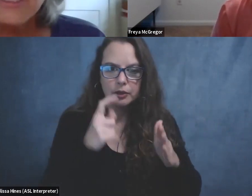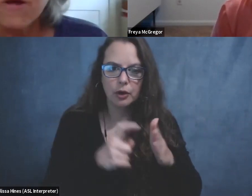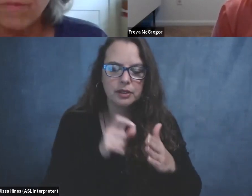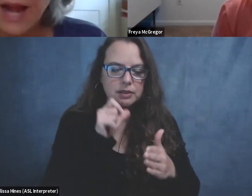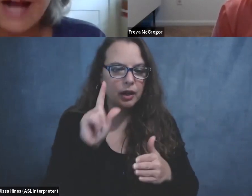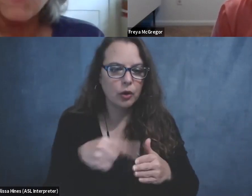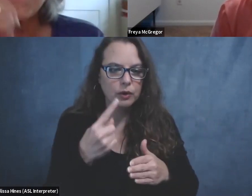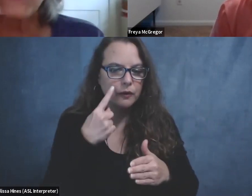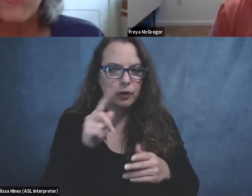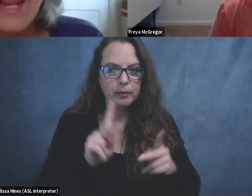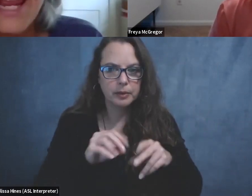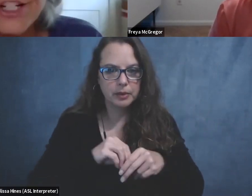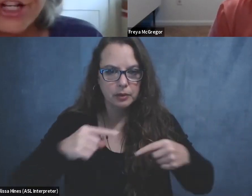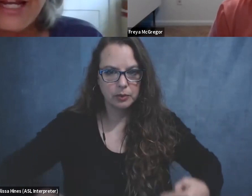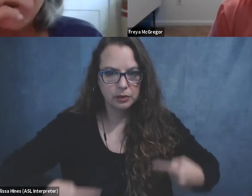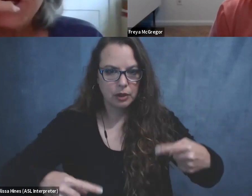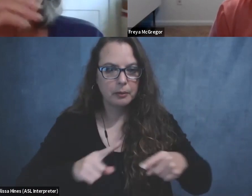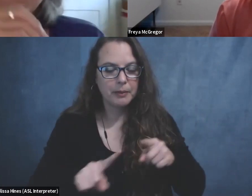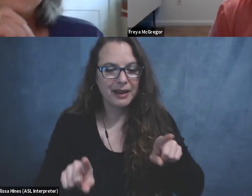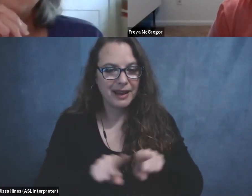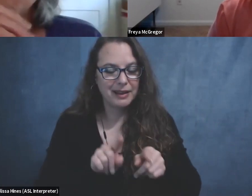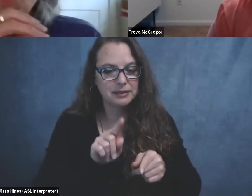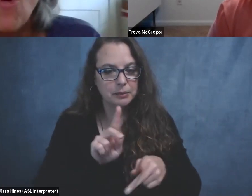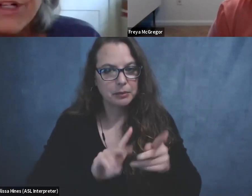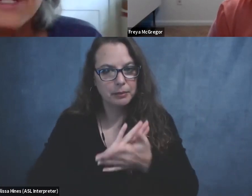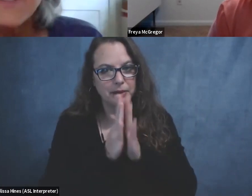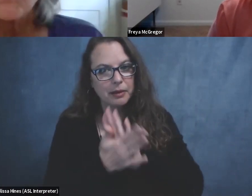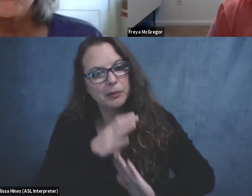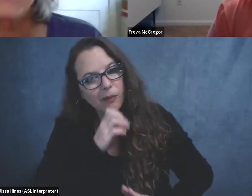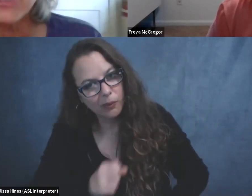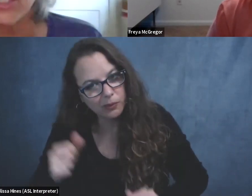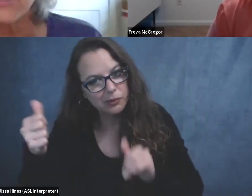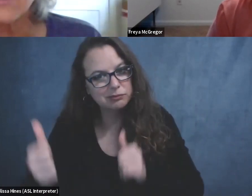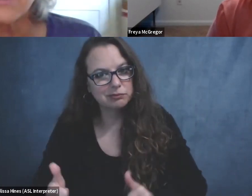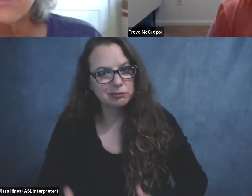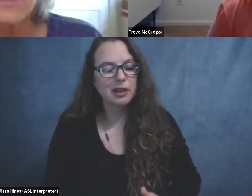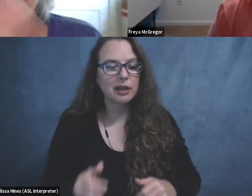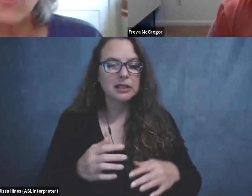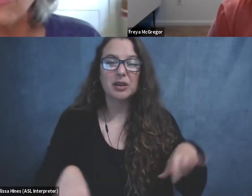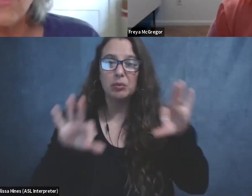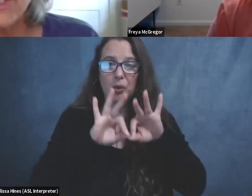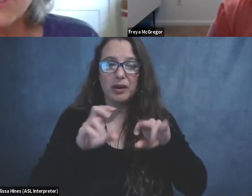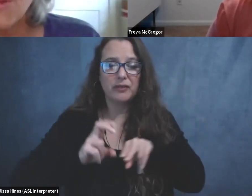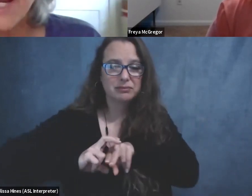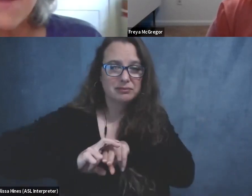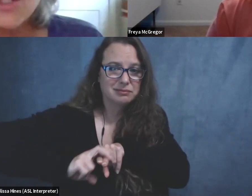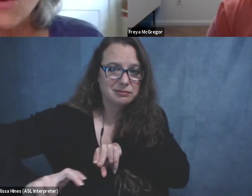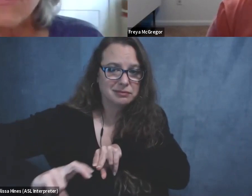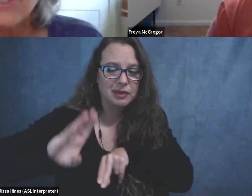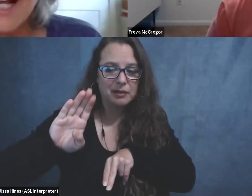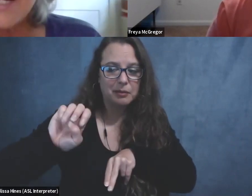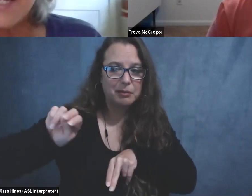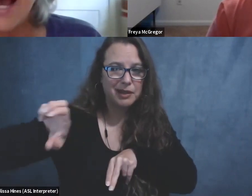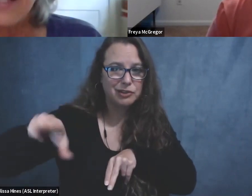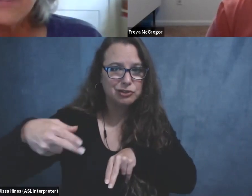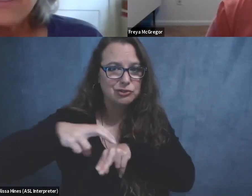wheelchairs, but as people are aging, this importance of benches and who, you know, so many of us